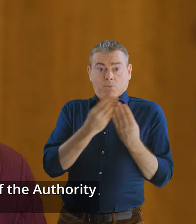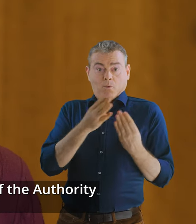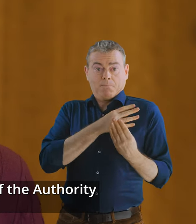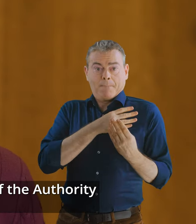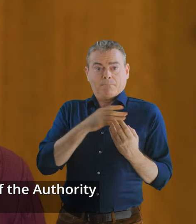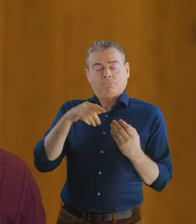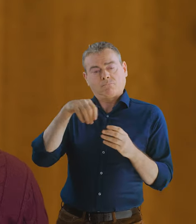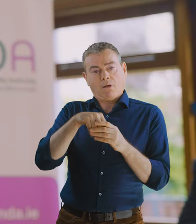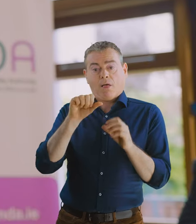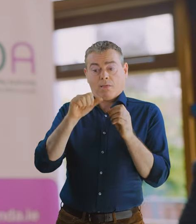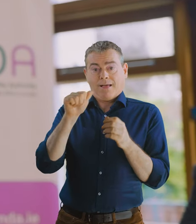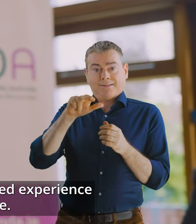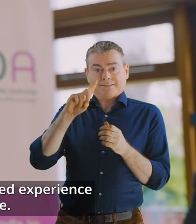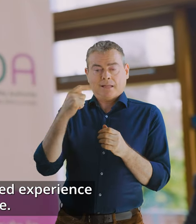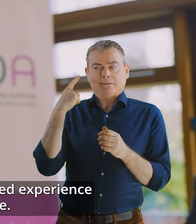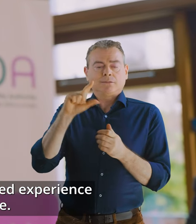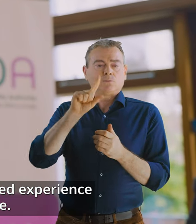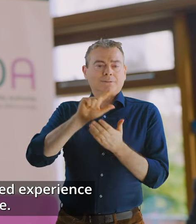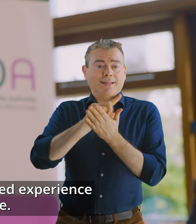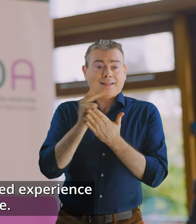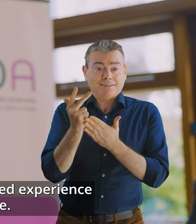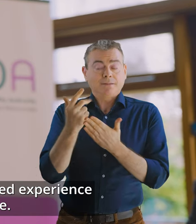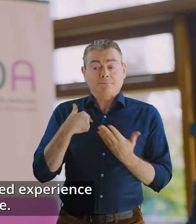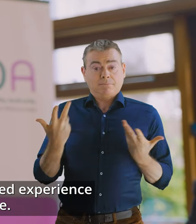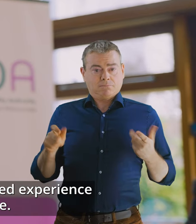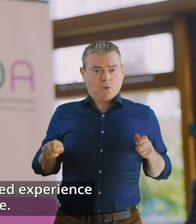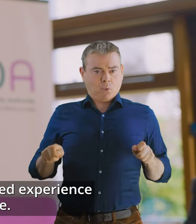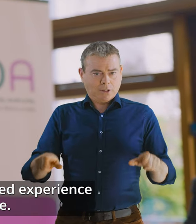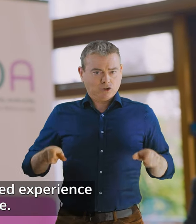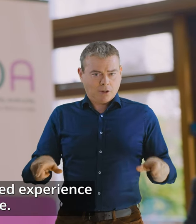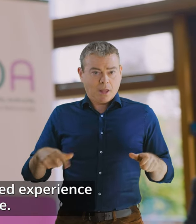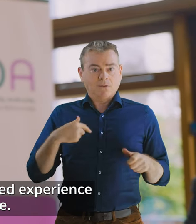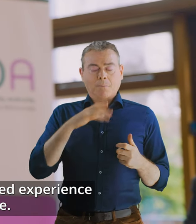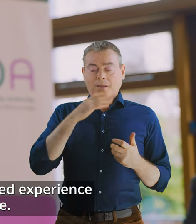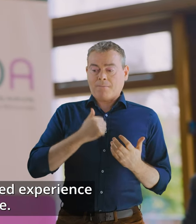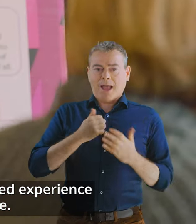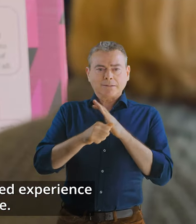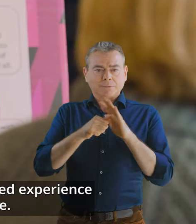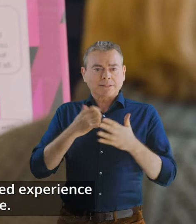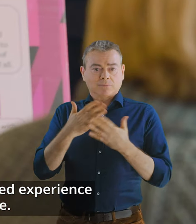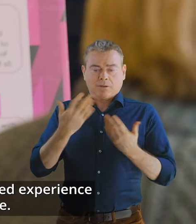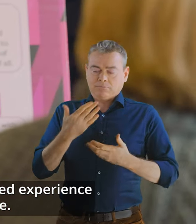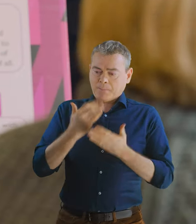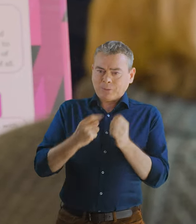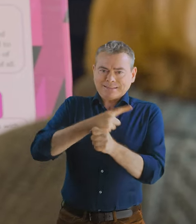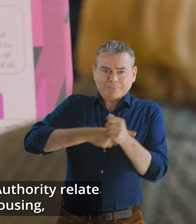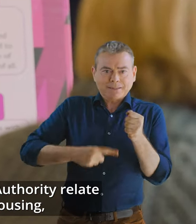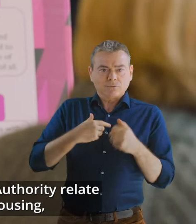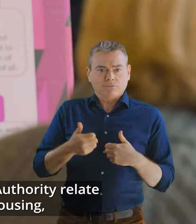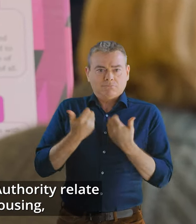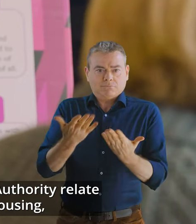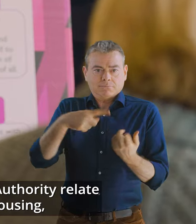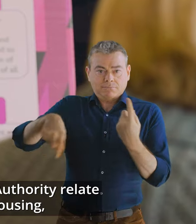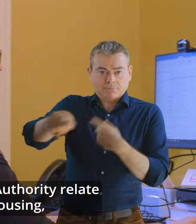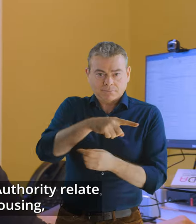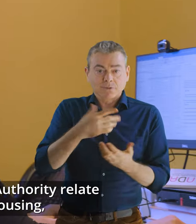since 2018. As a wheelchair user I bring my lived experience of disability to the table. Whether